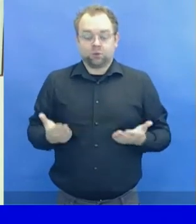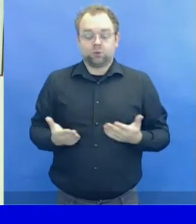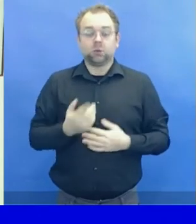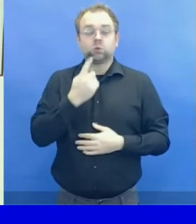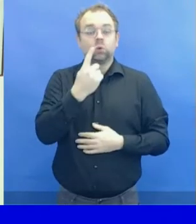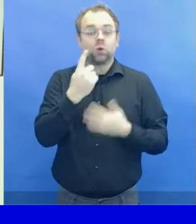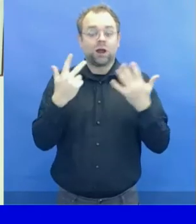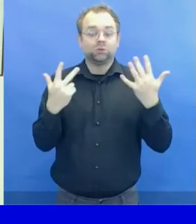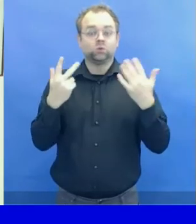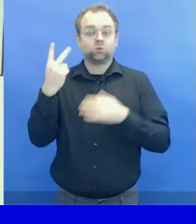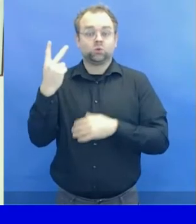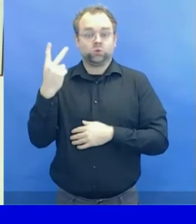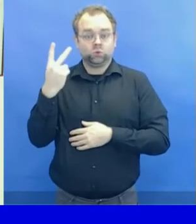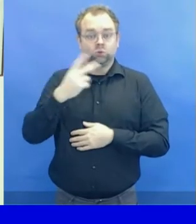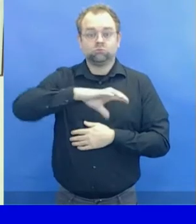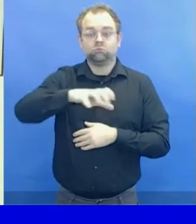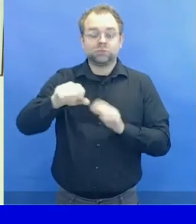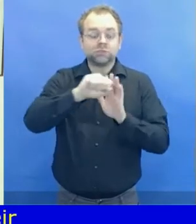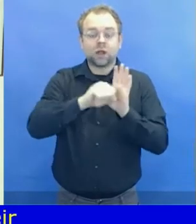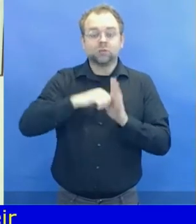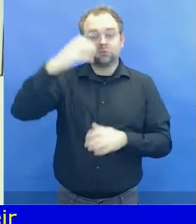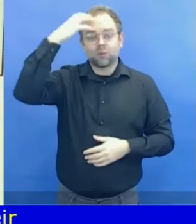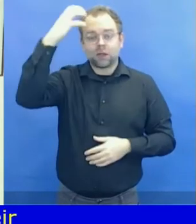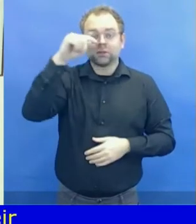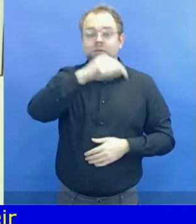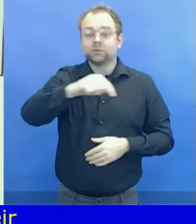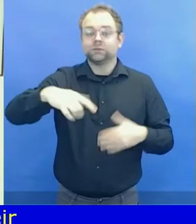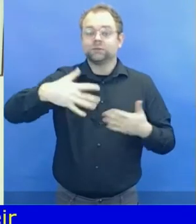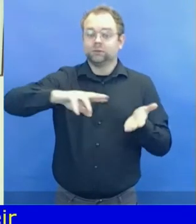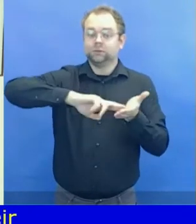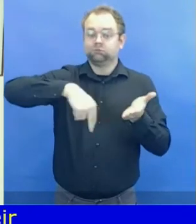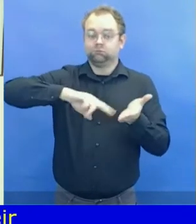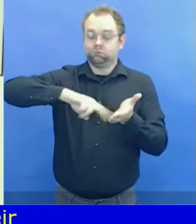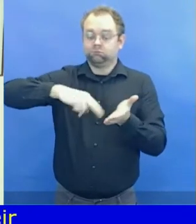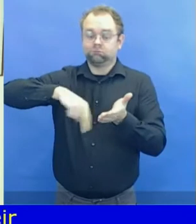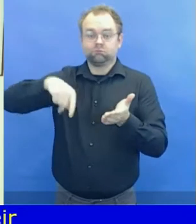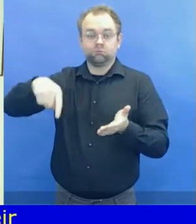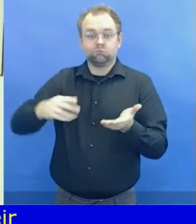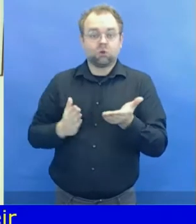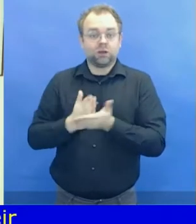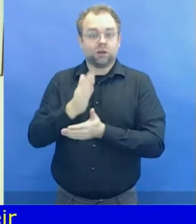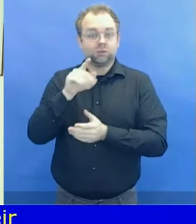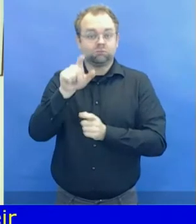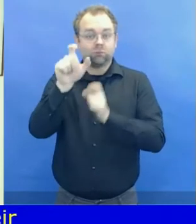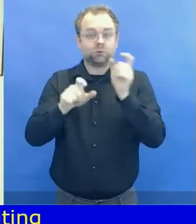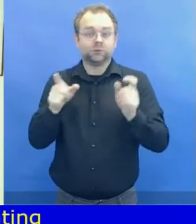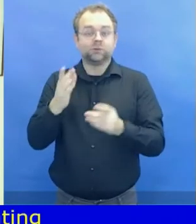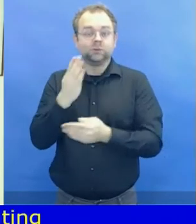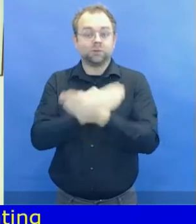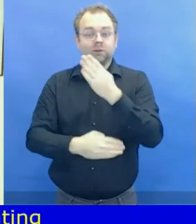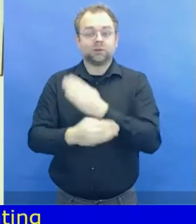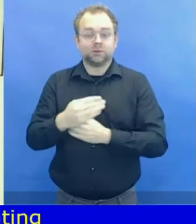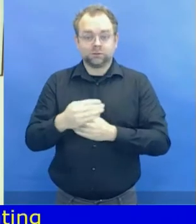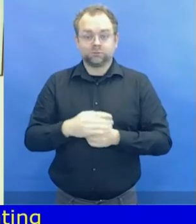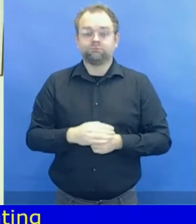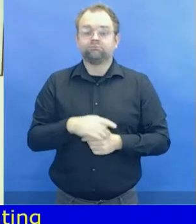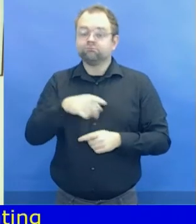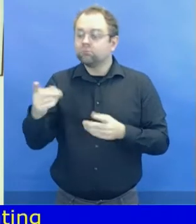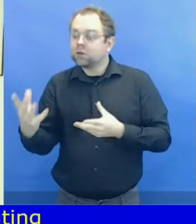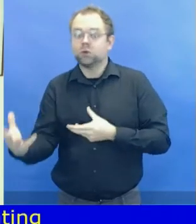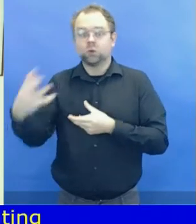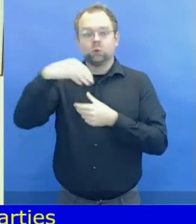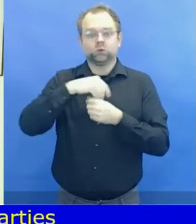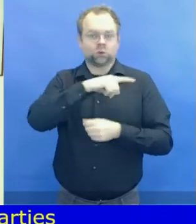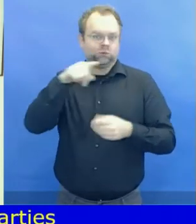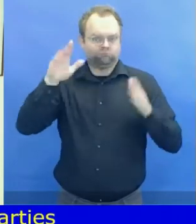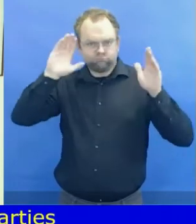is a major event that will offer new opportunities to reflect on experiences and lessons learned over the past few years